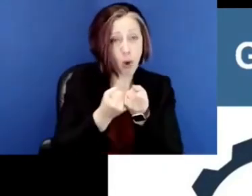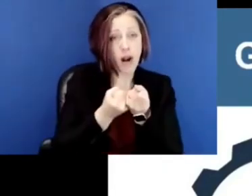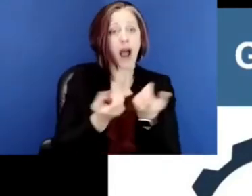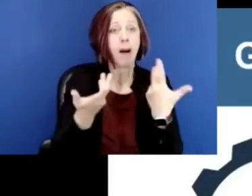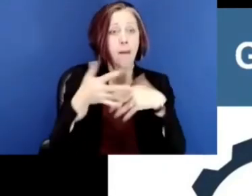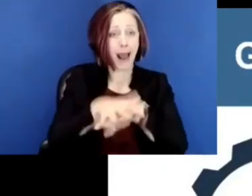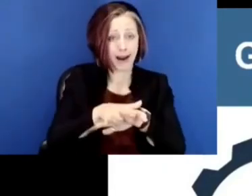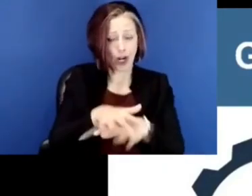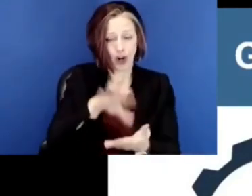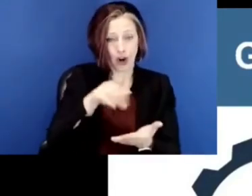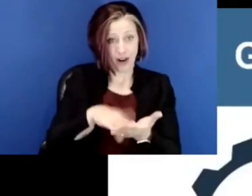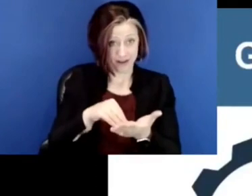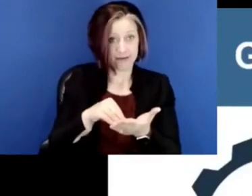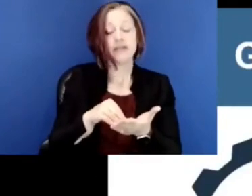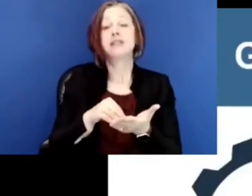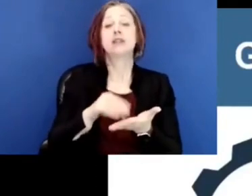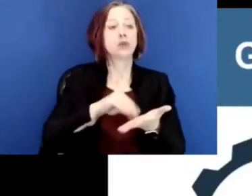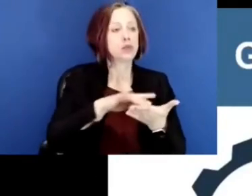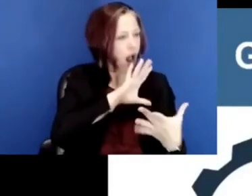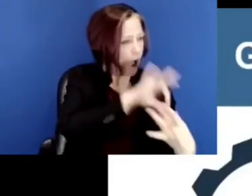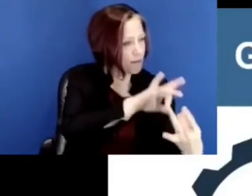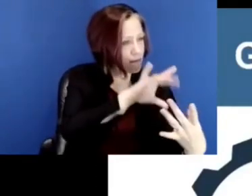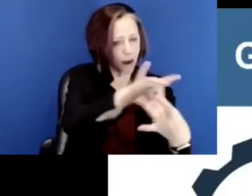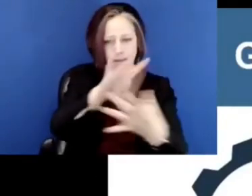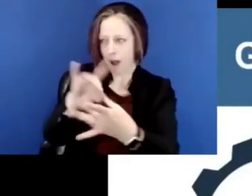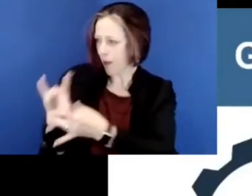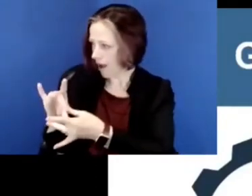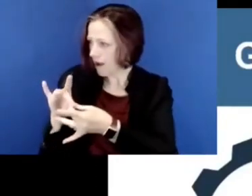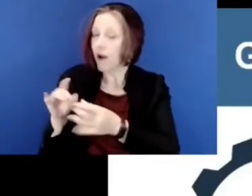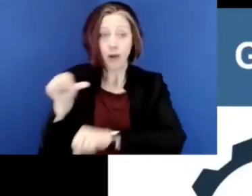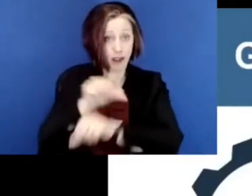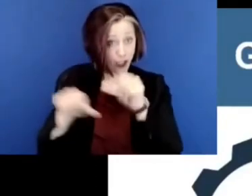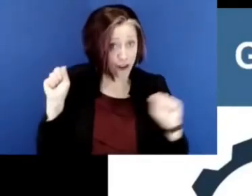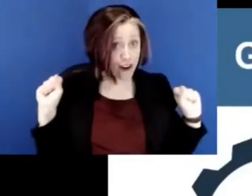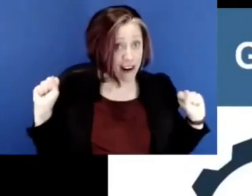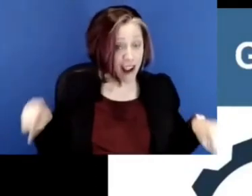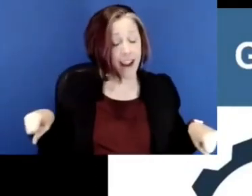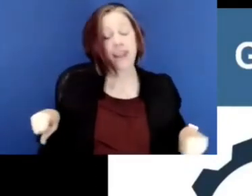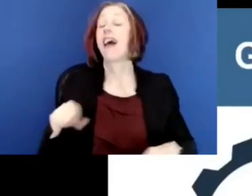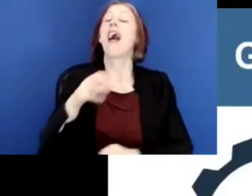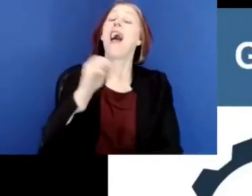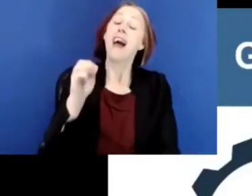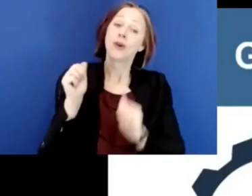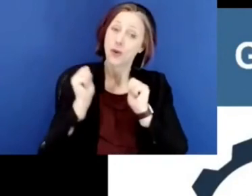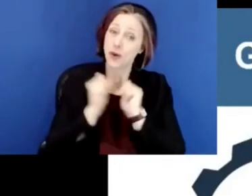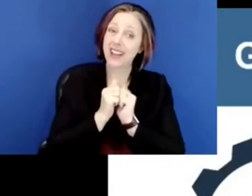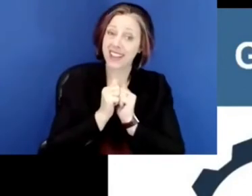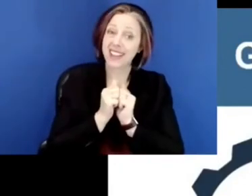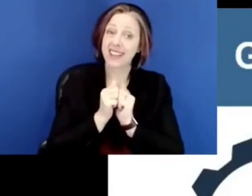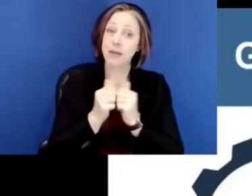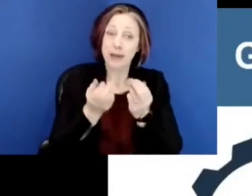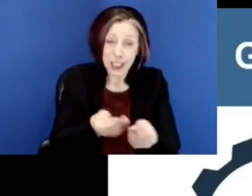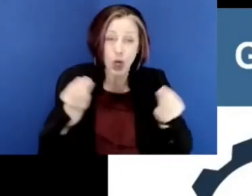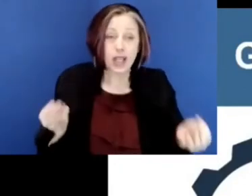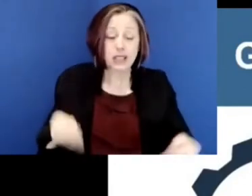blended learning in ways that allow students to engage interactively with each other and with